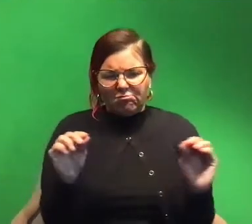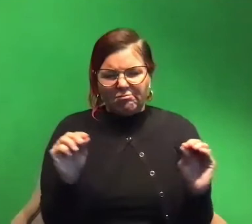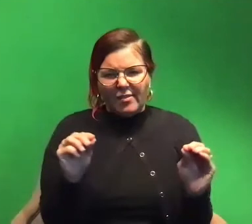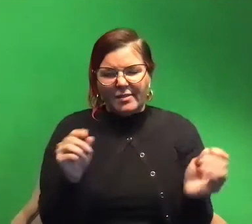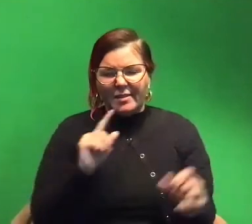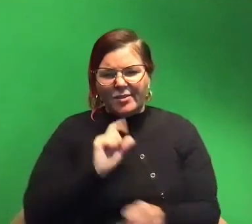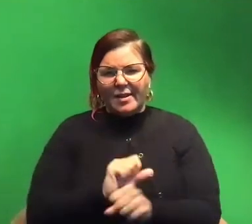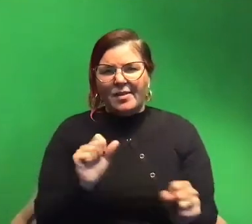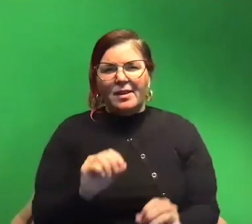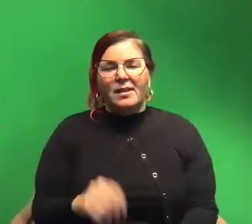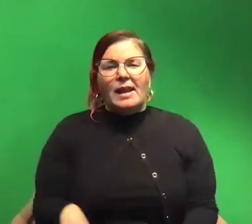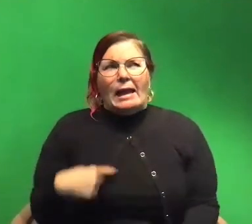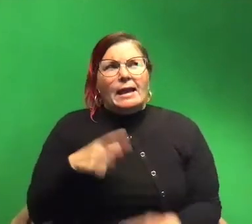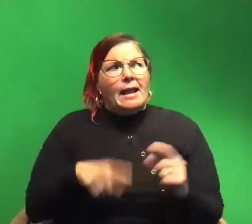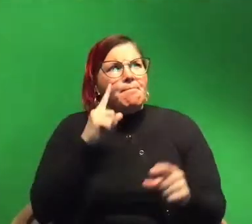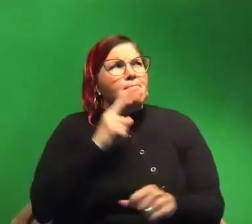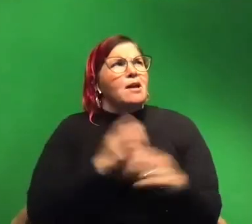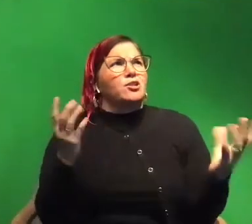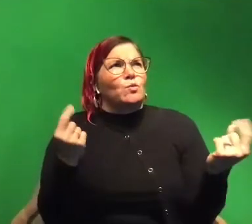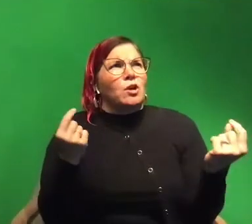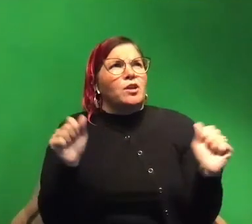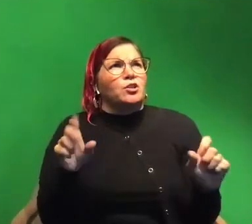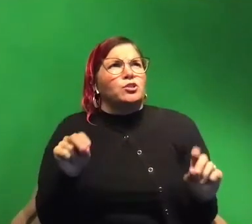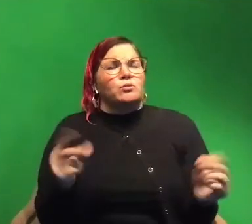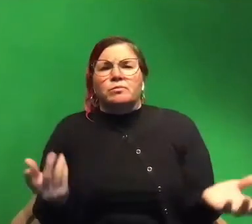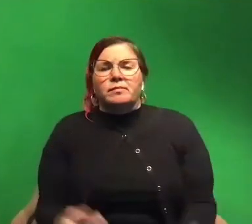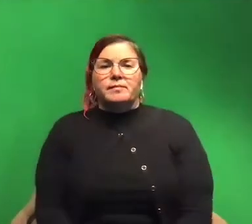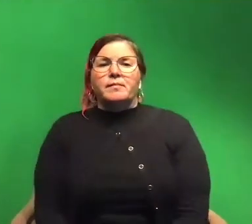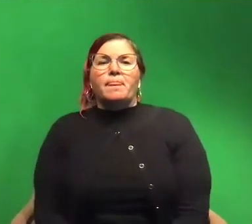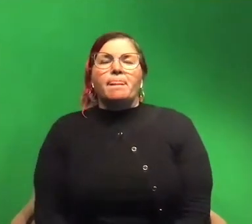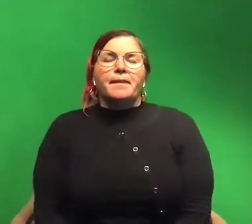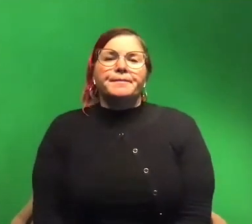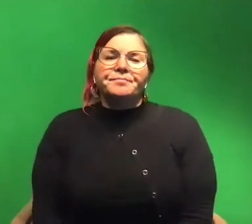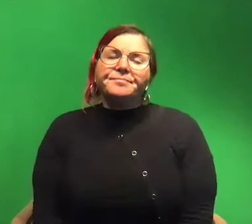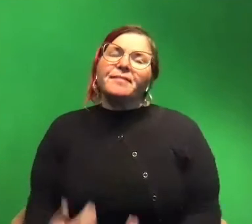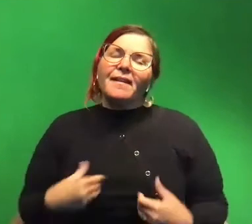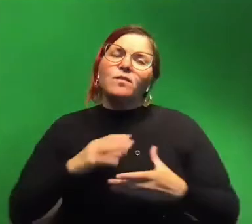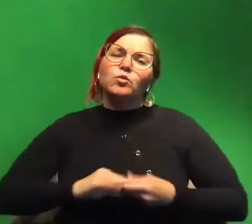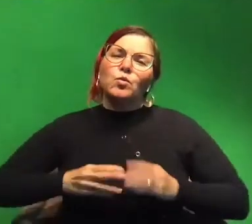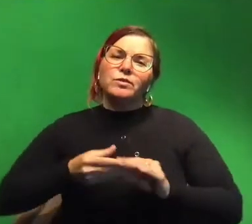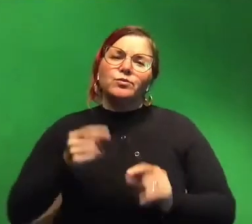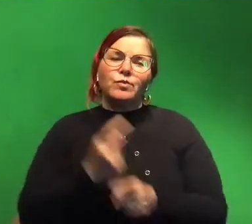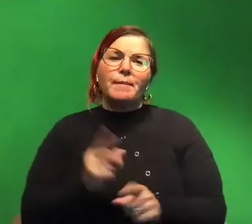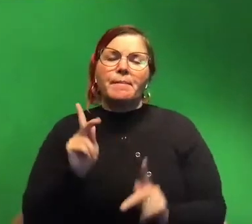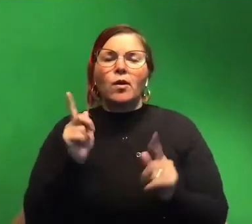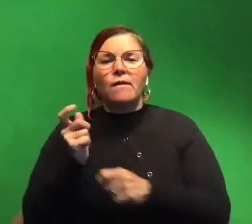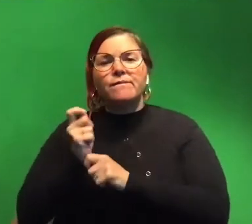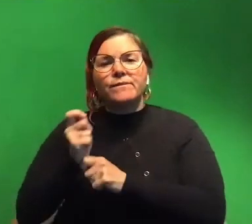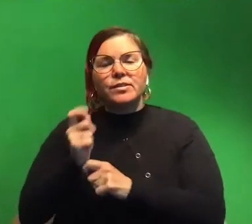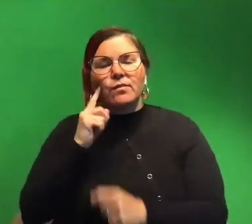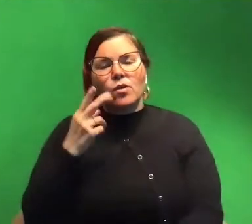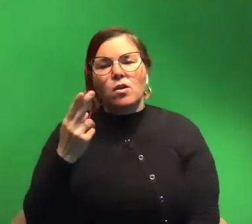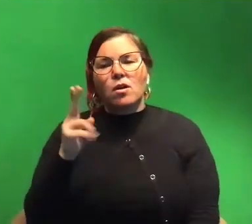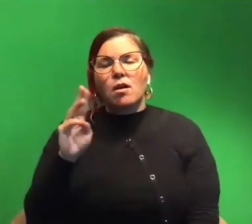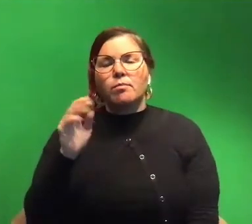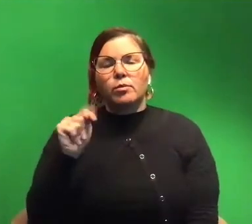i literally can't imagine um yeah there are stories like so people would go fishing for humboldt squid and